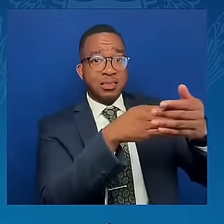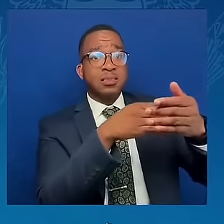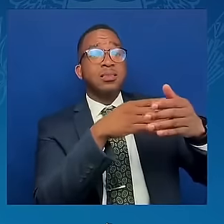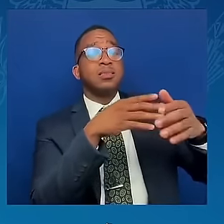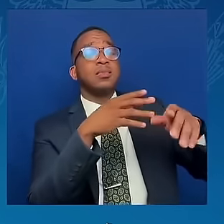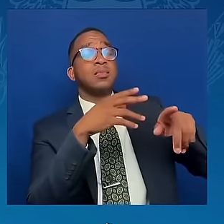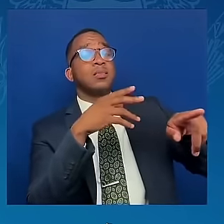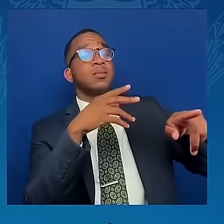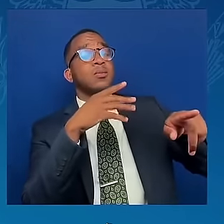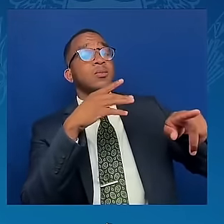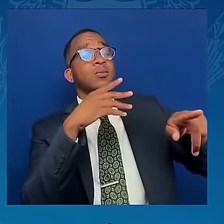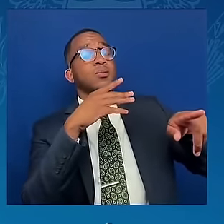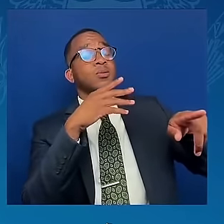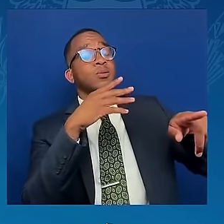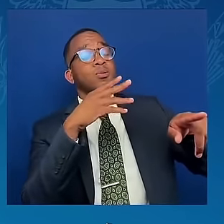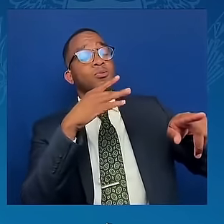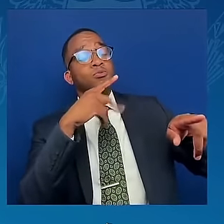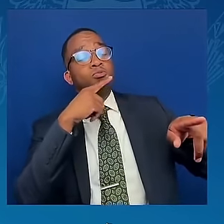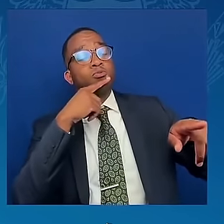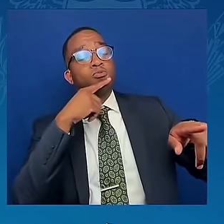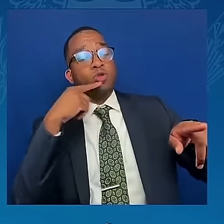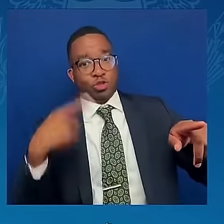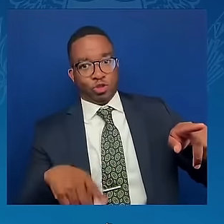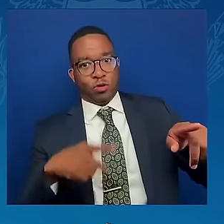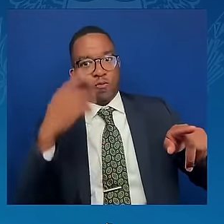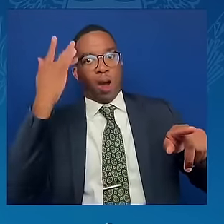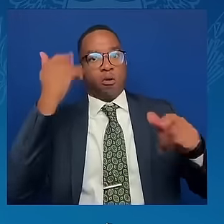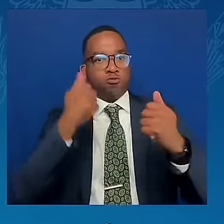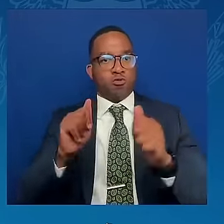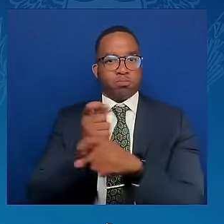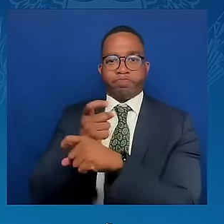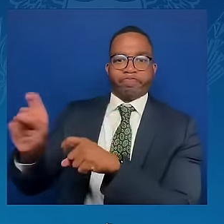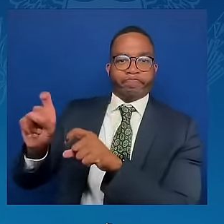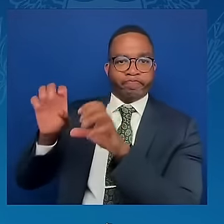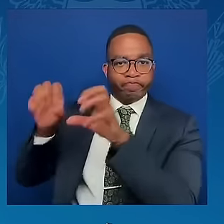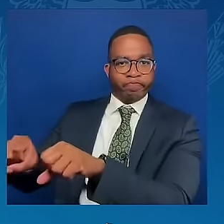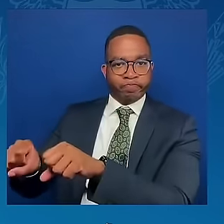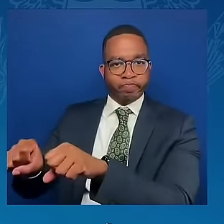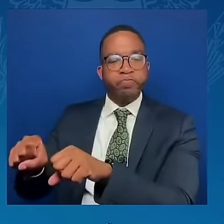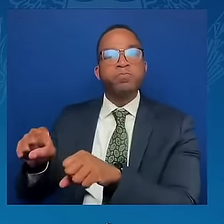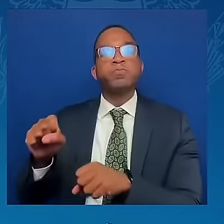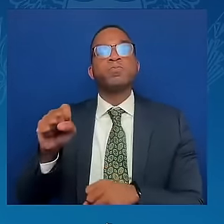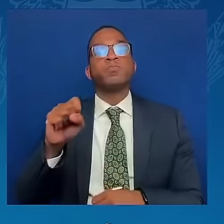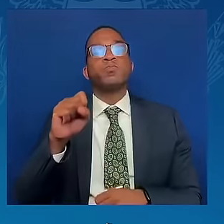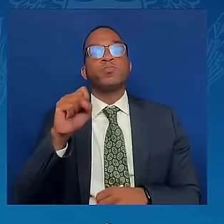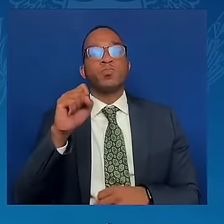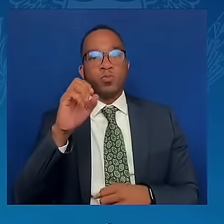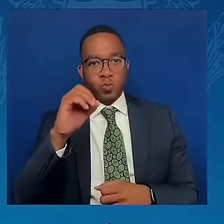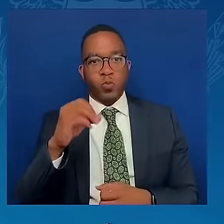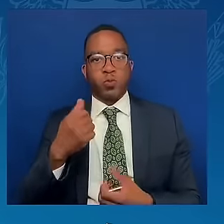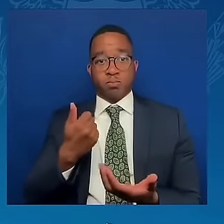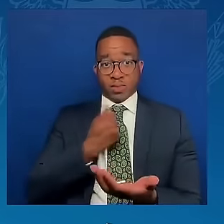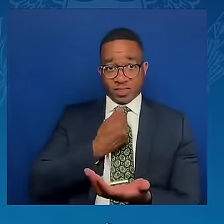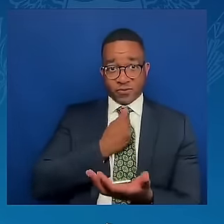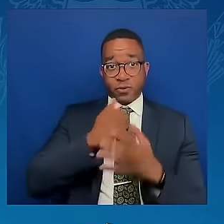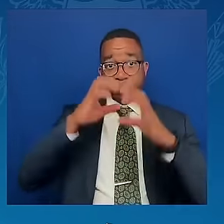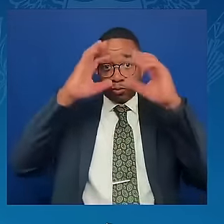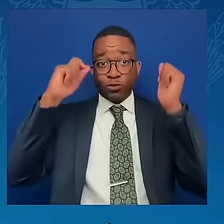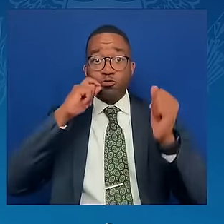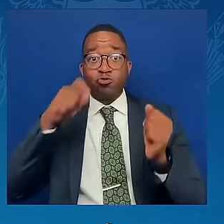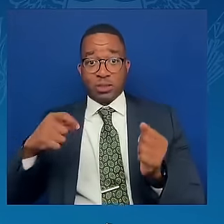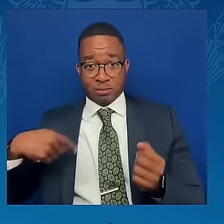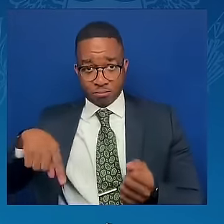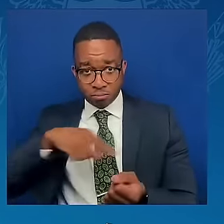Zelensky earlier today, President Biden and I have made clear over the past three years, that are committed